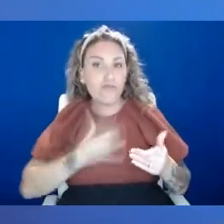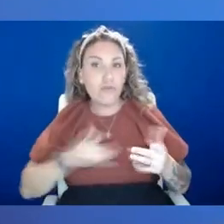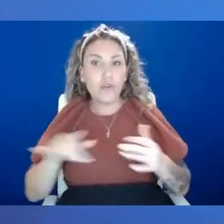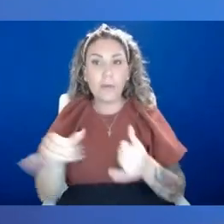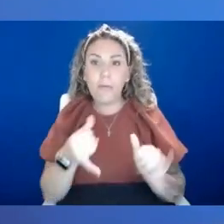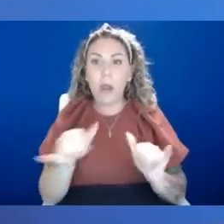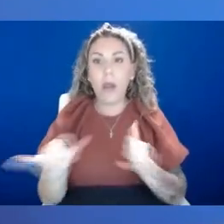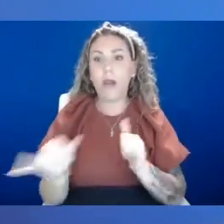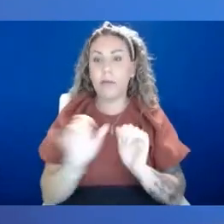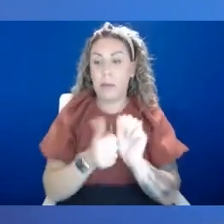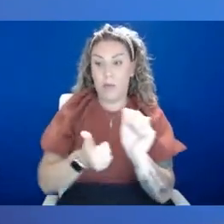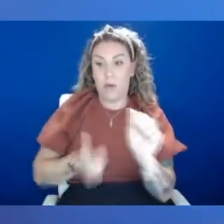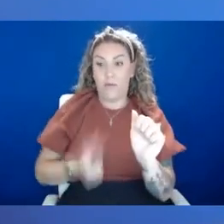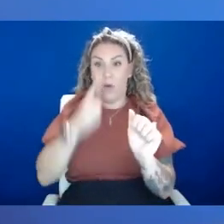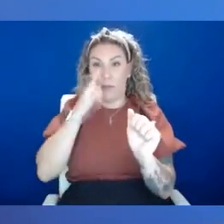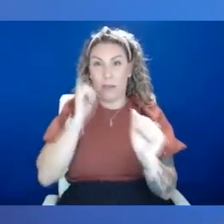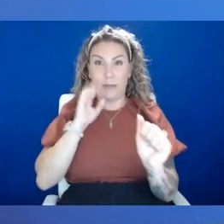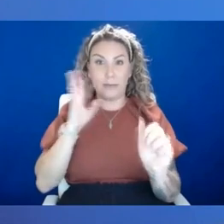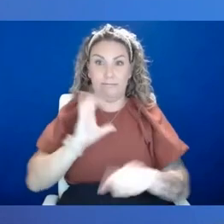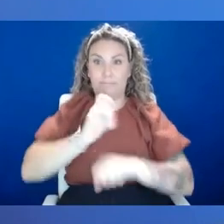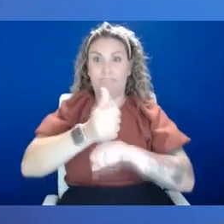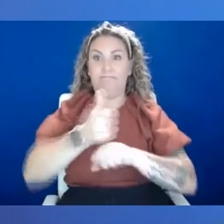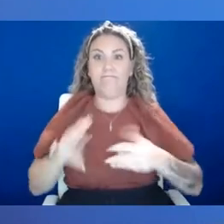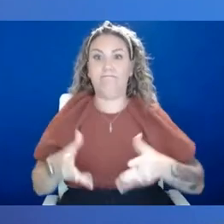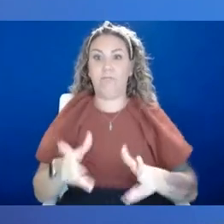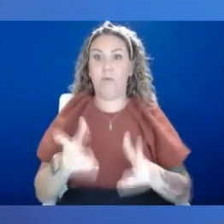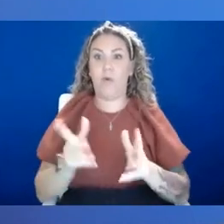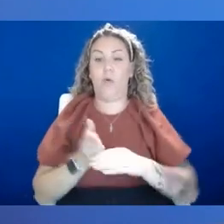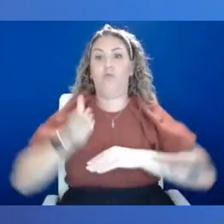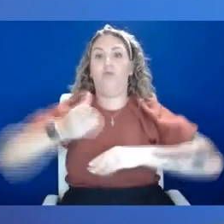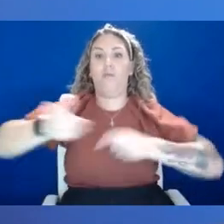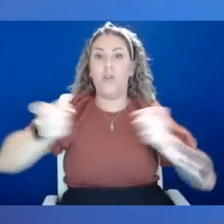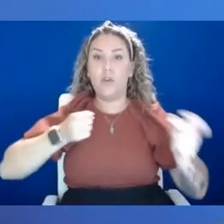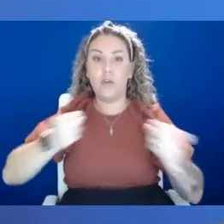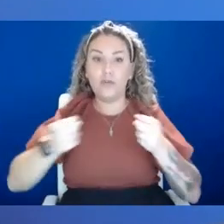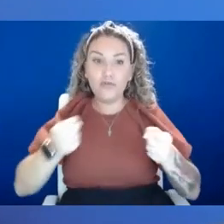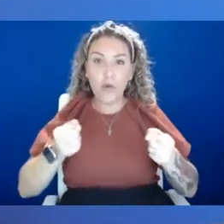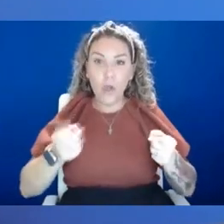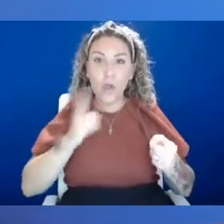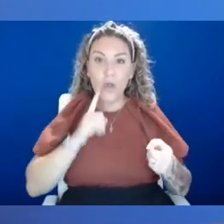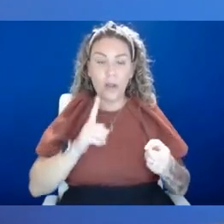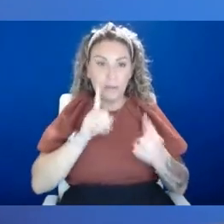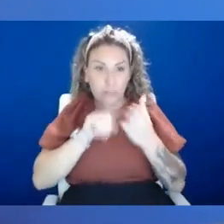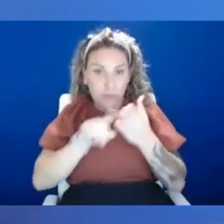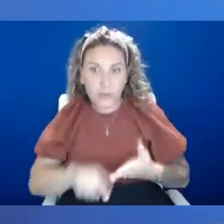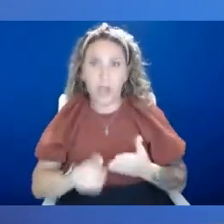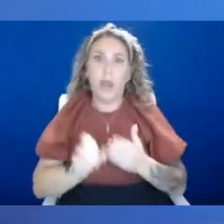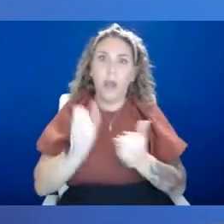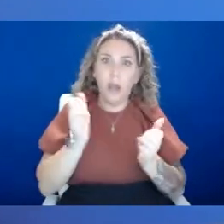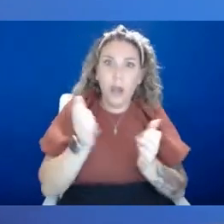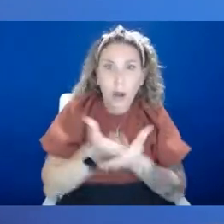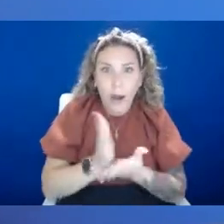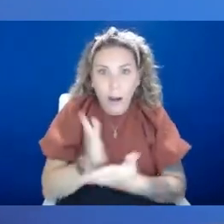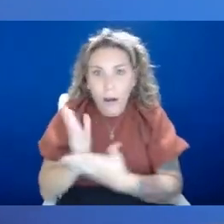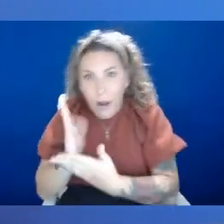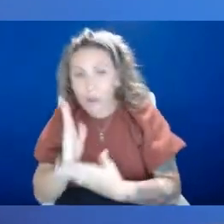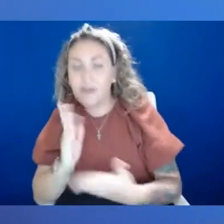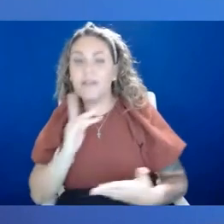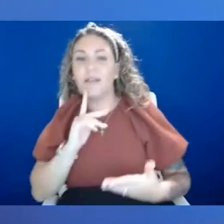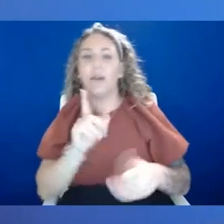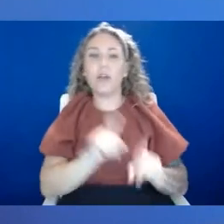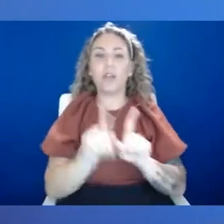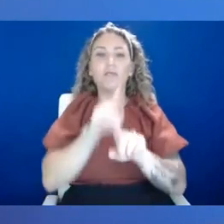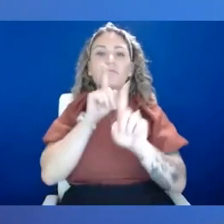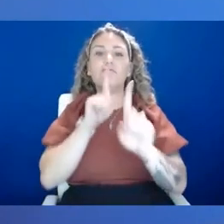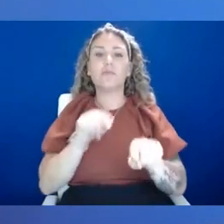creates also over controlling their environment, checking and making sure everything's okay. Every minute of the day, um, also responding negatively due to